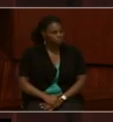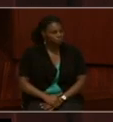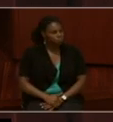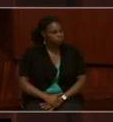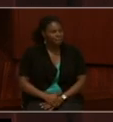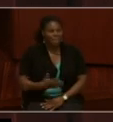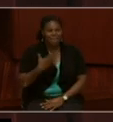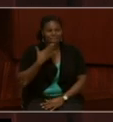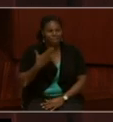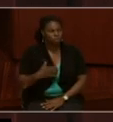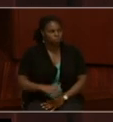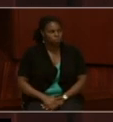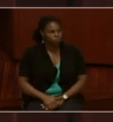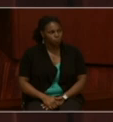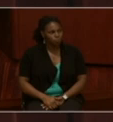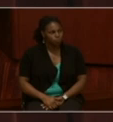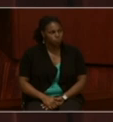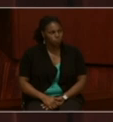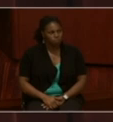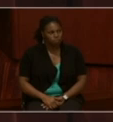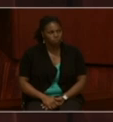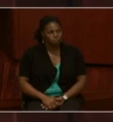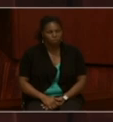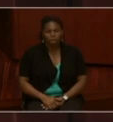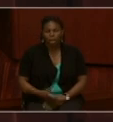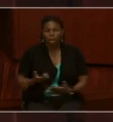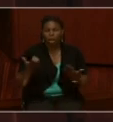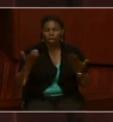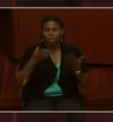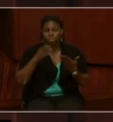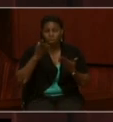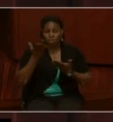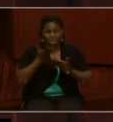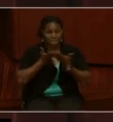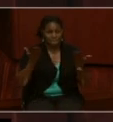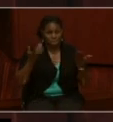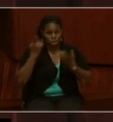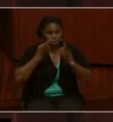Thank you very much. And I'll be taking questions, if there are any.